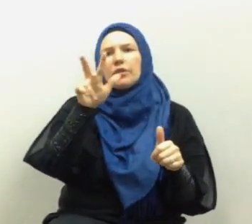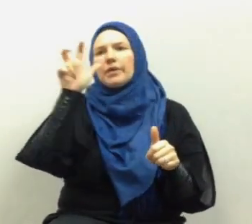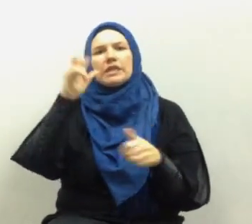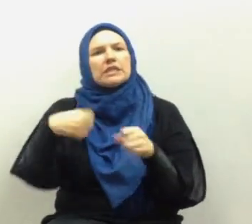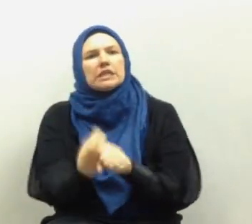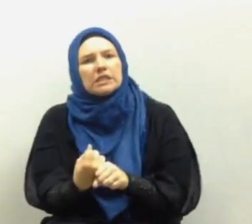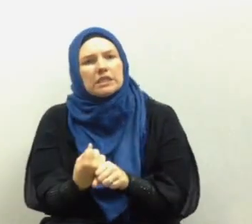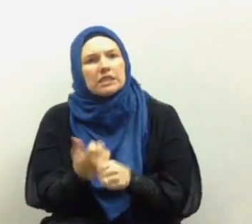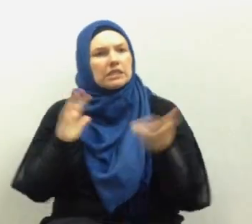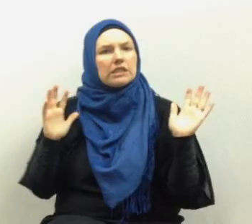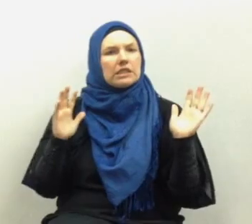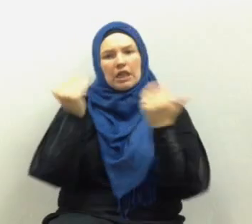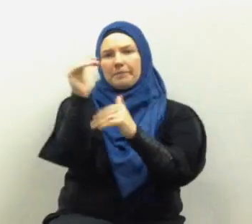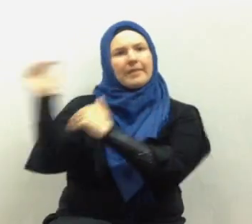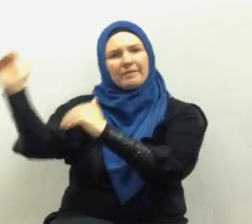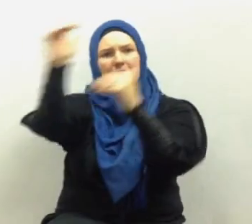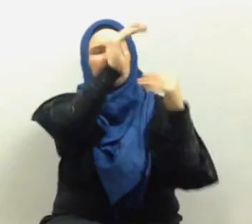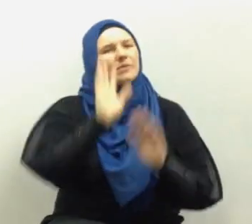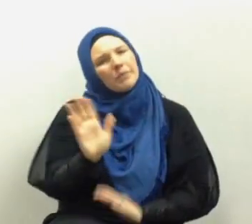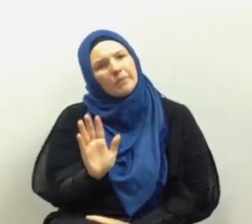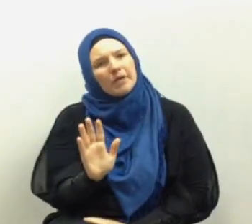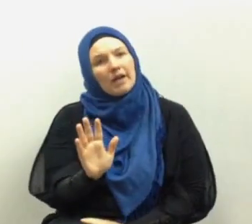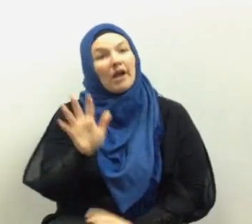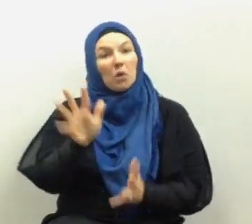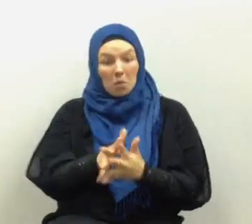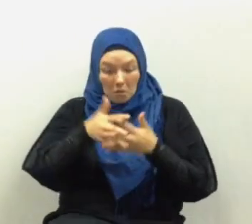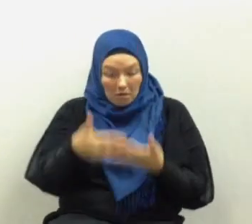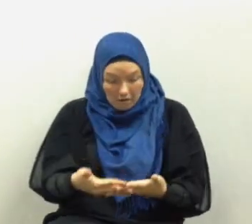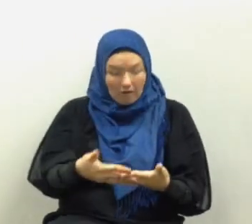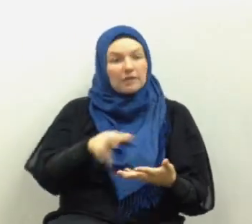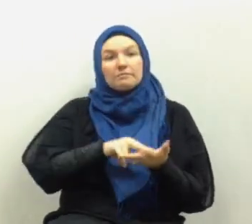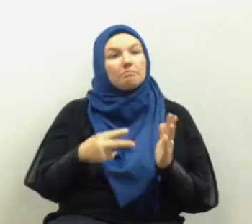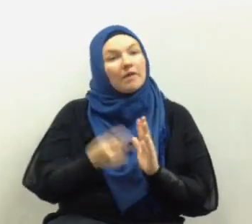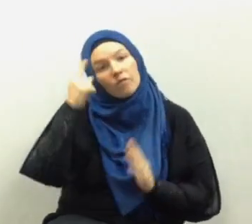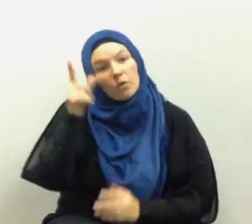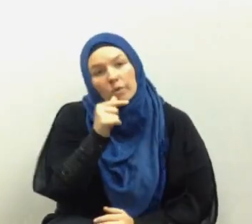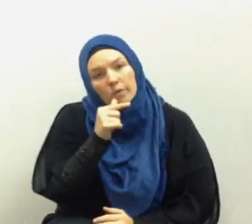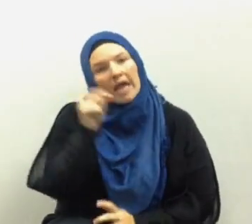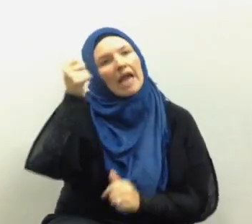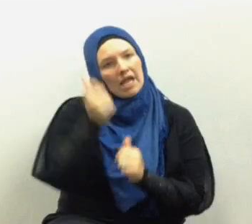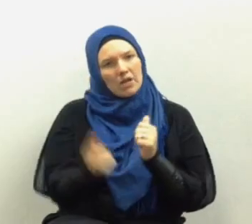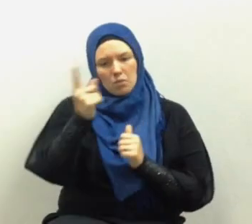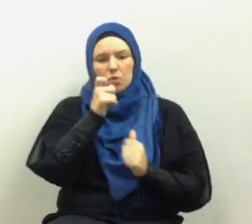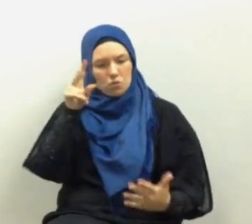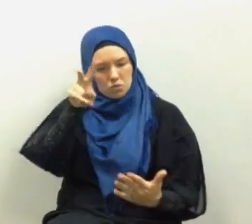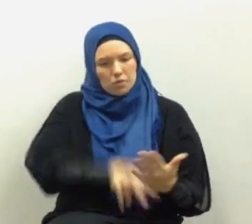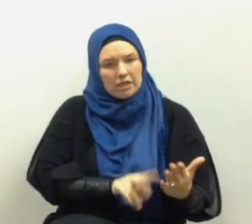or five it is meant for anyone who reads the book